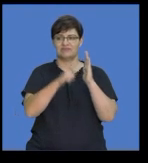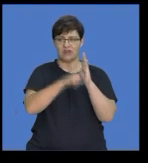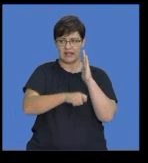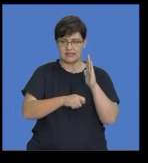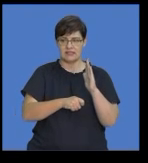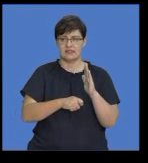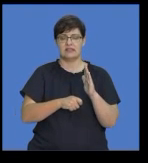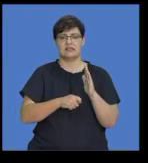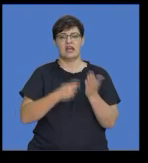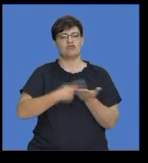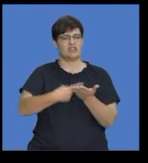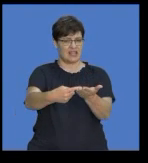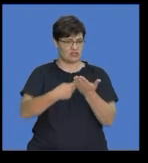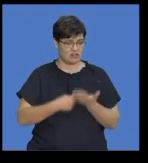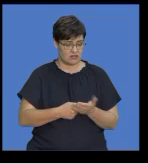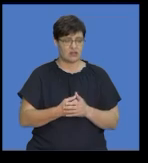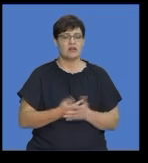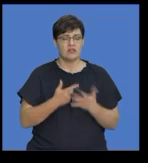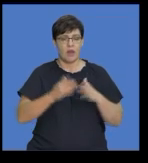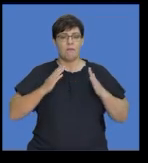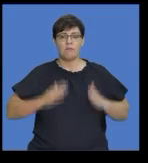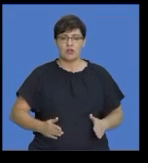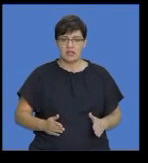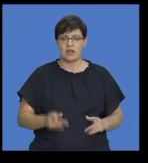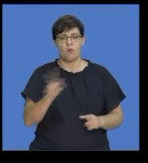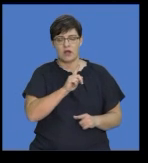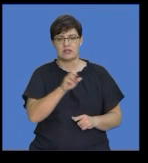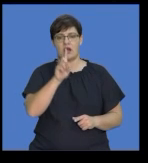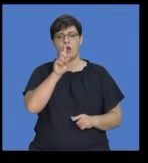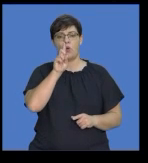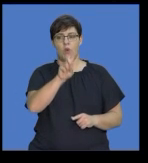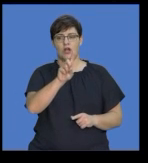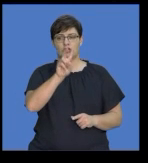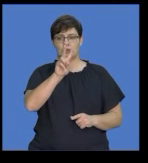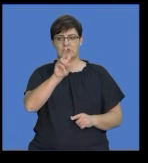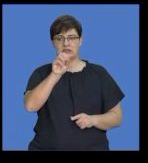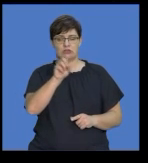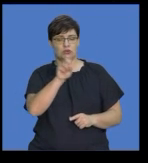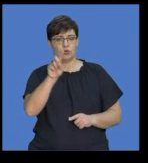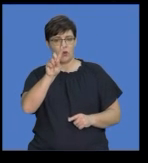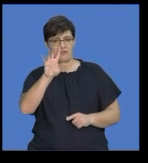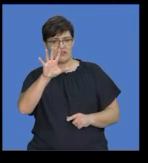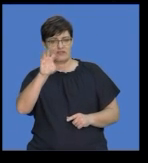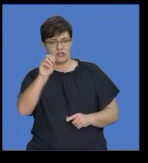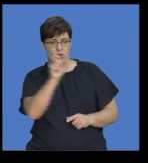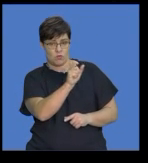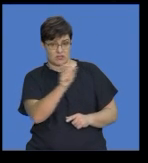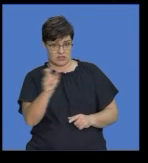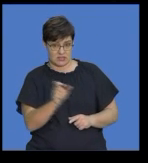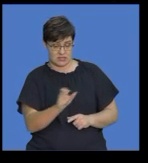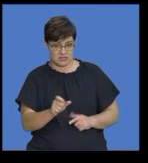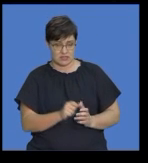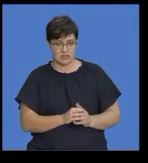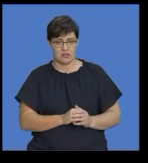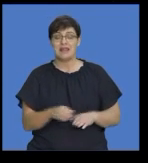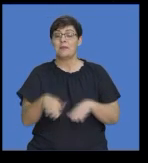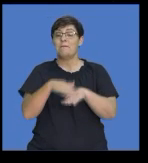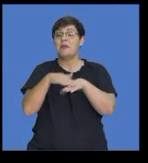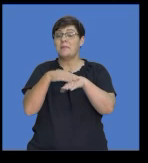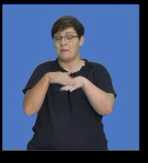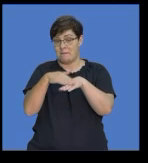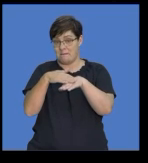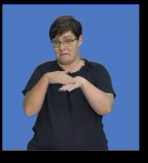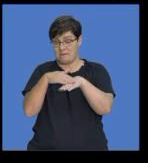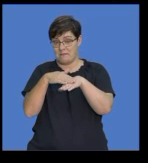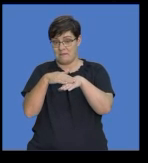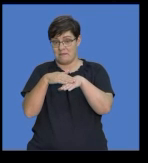writing, again, the body of your response should be 120 to 150 words in length. This is the minimum